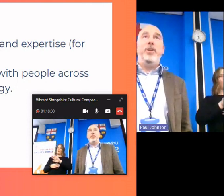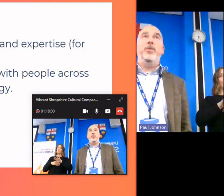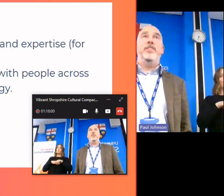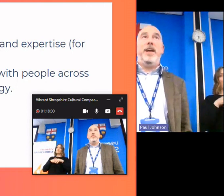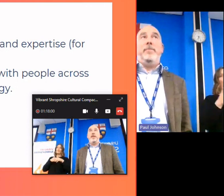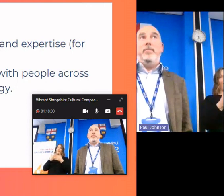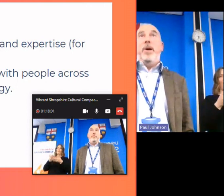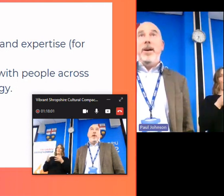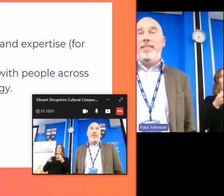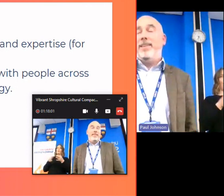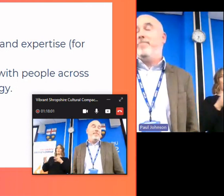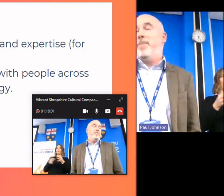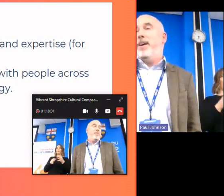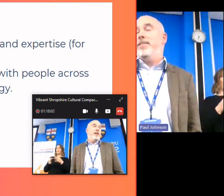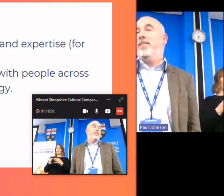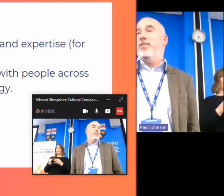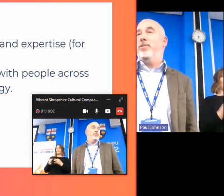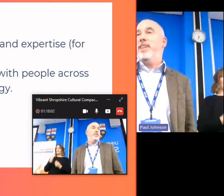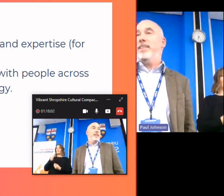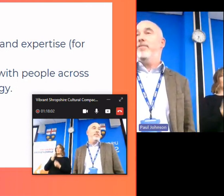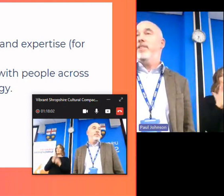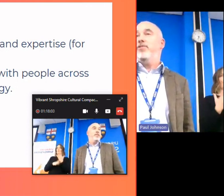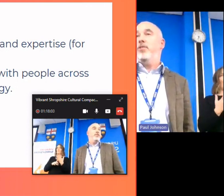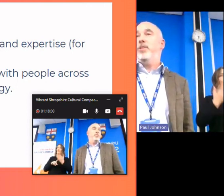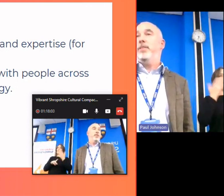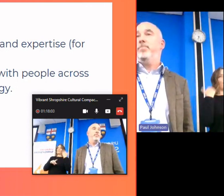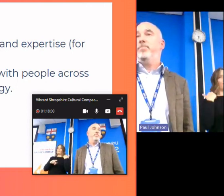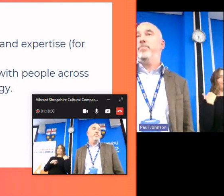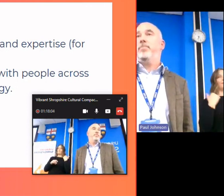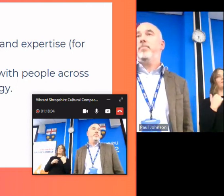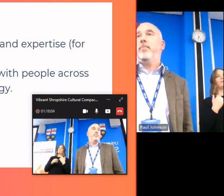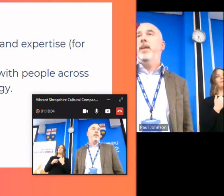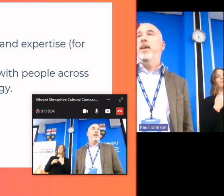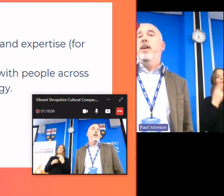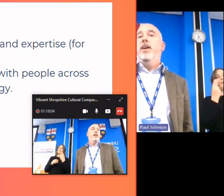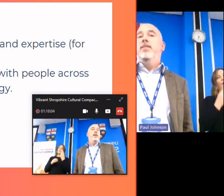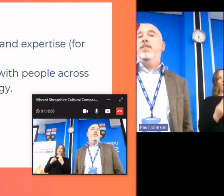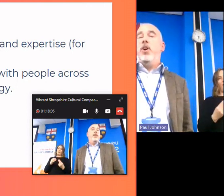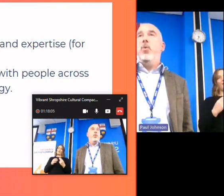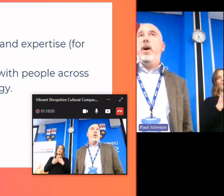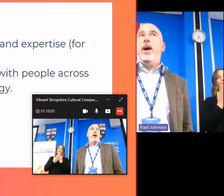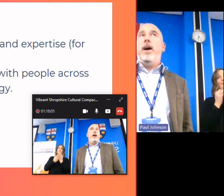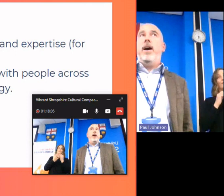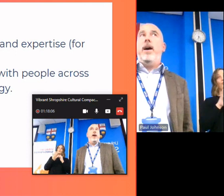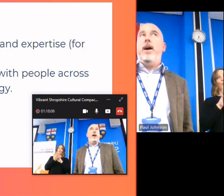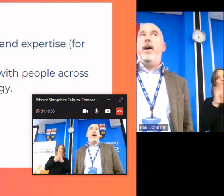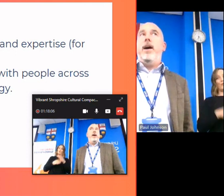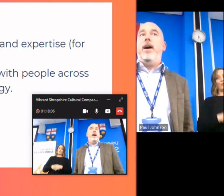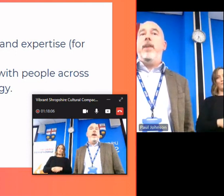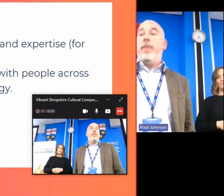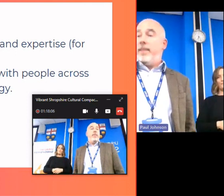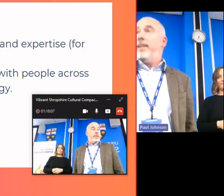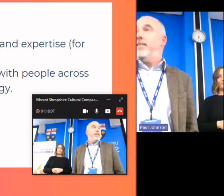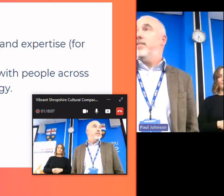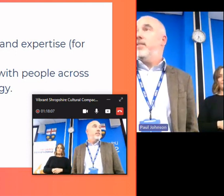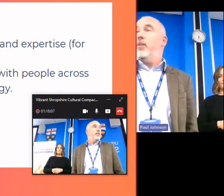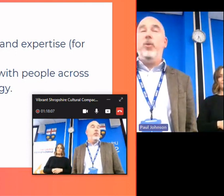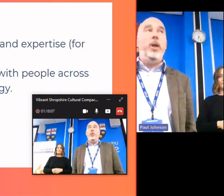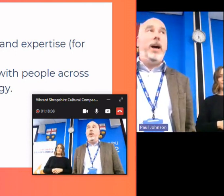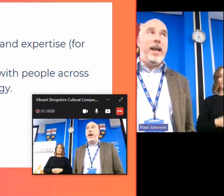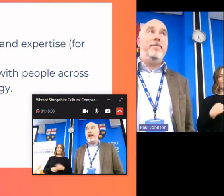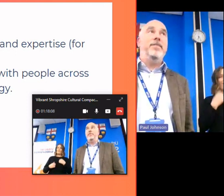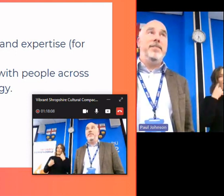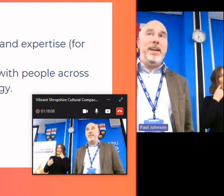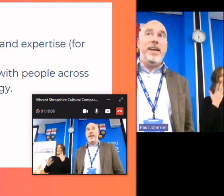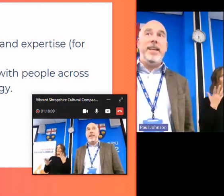strategy which was developed by the the arts and cultural sector in shropshire so i think that's